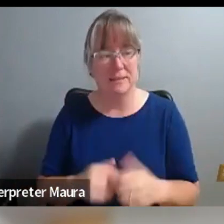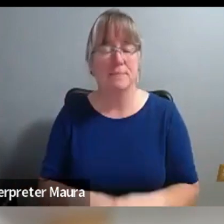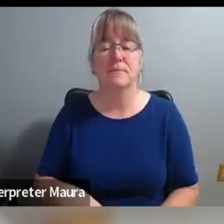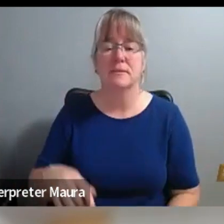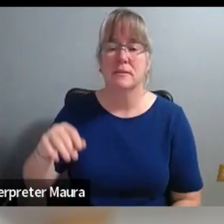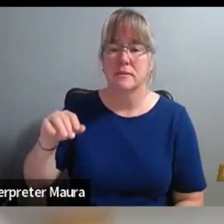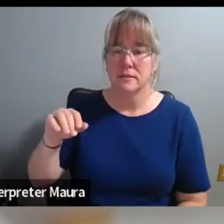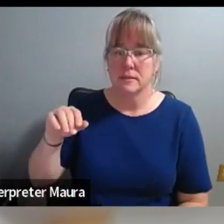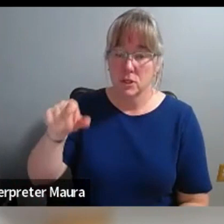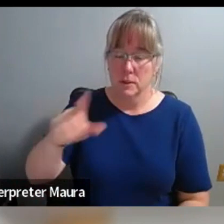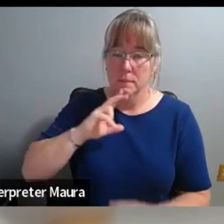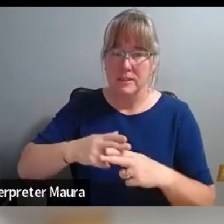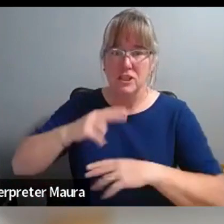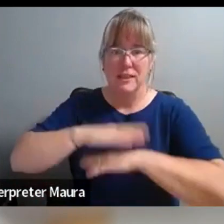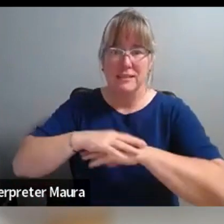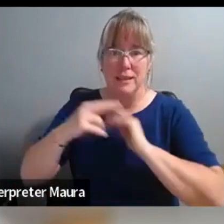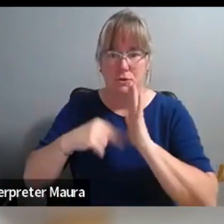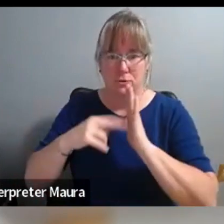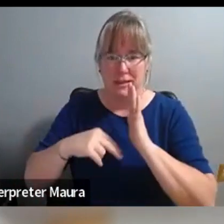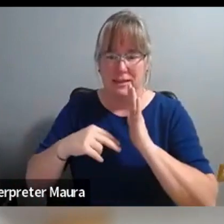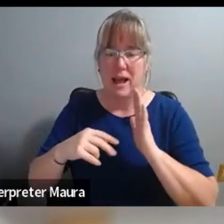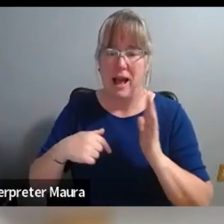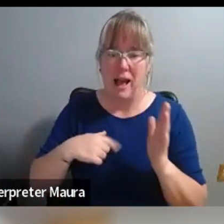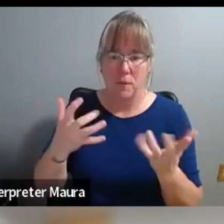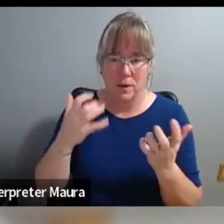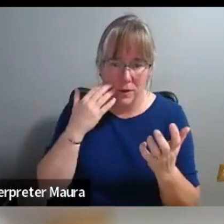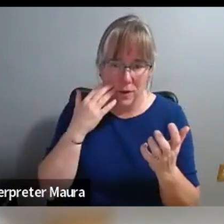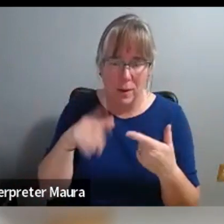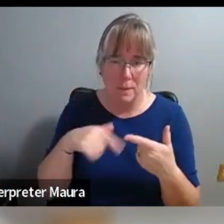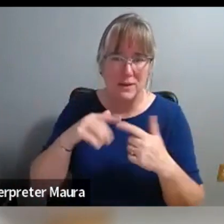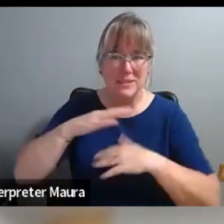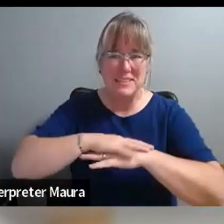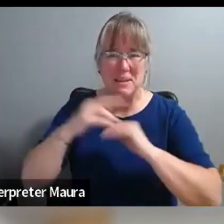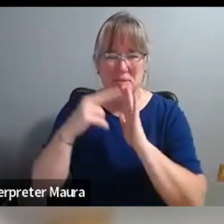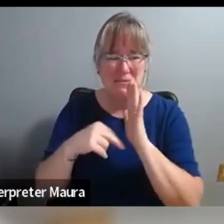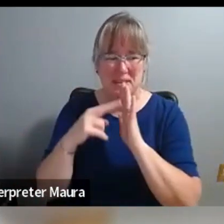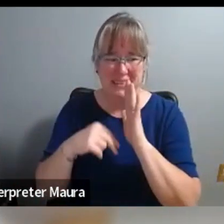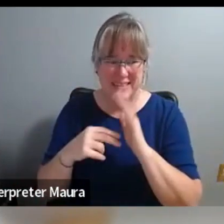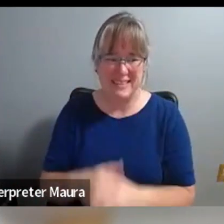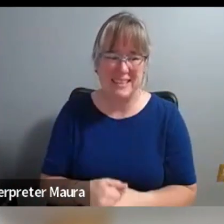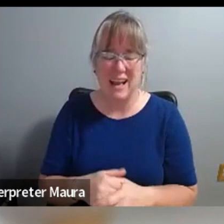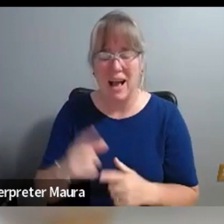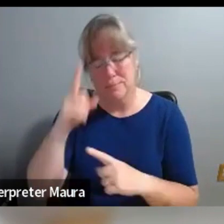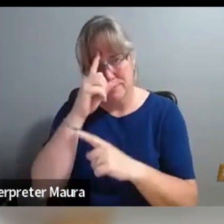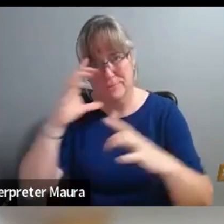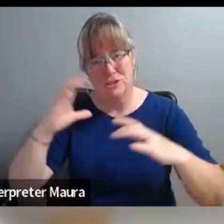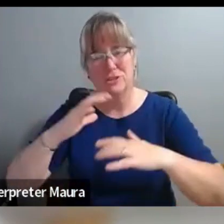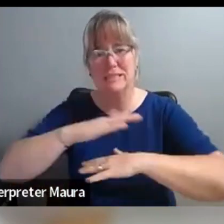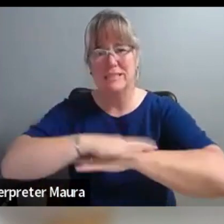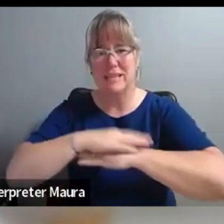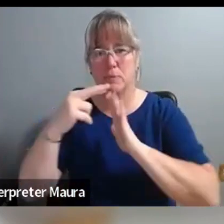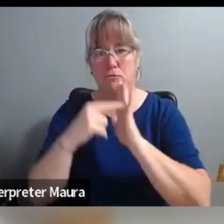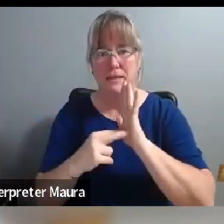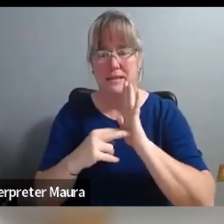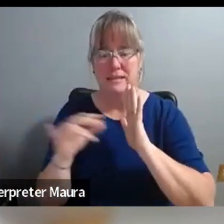reads and you have all mentioned this so many times now that I just have to know about these table reads, because what I picture a table read looking like